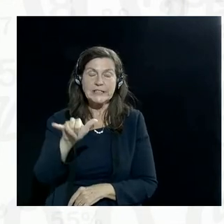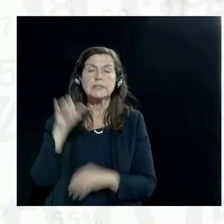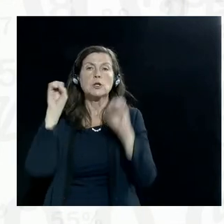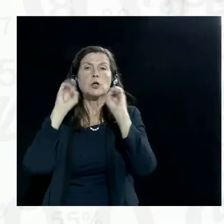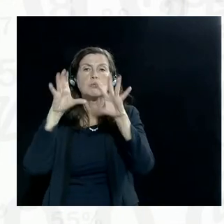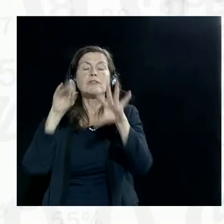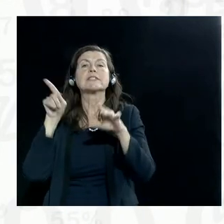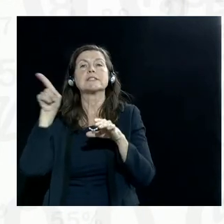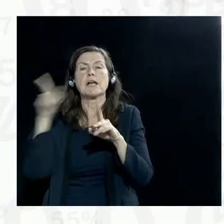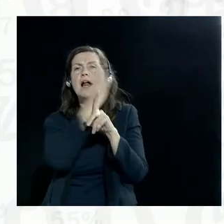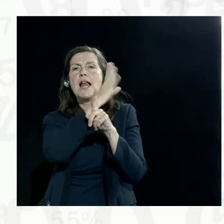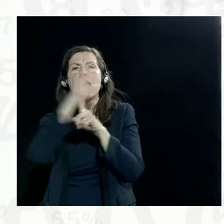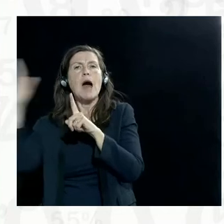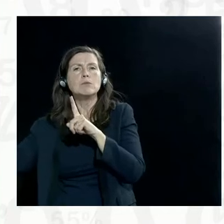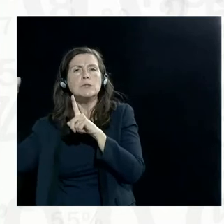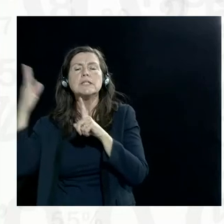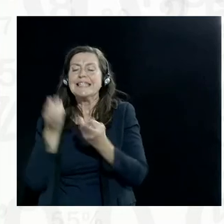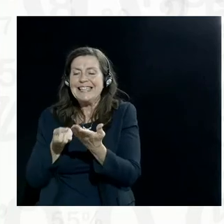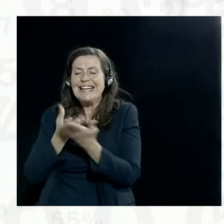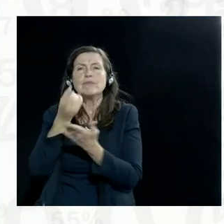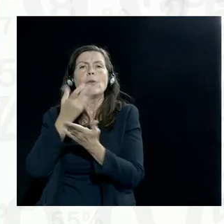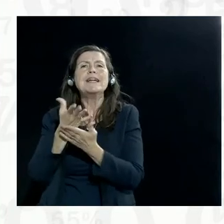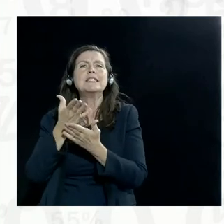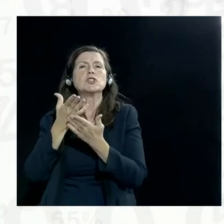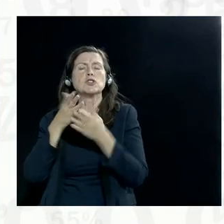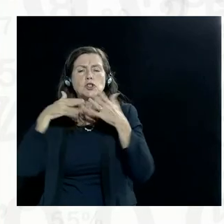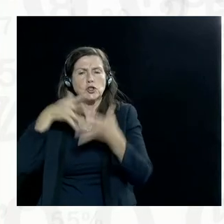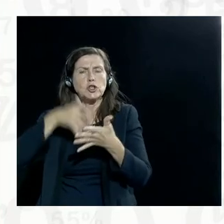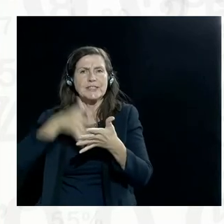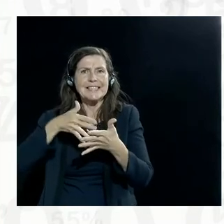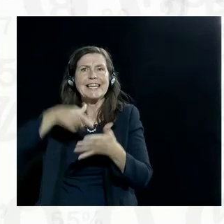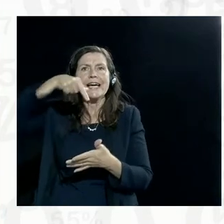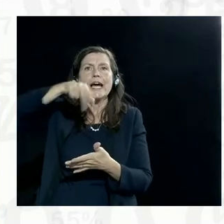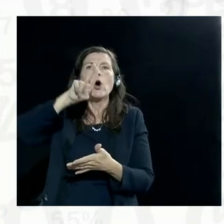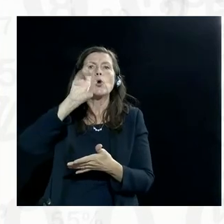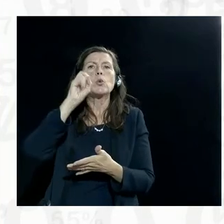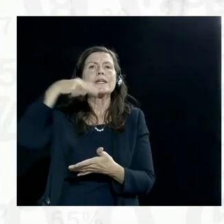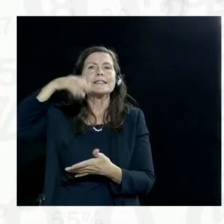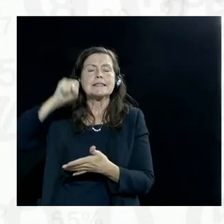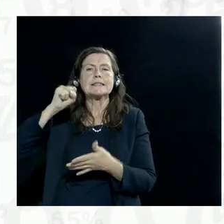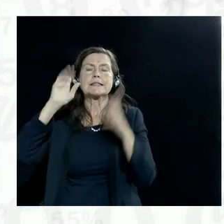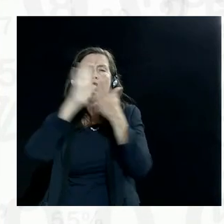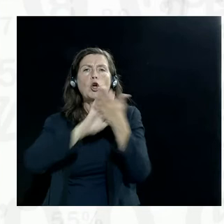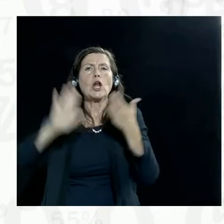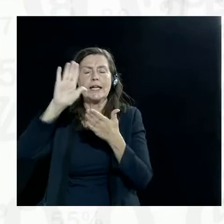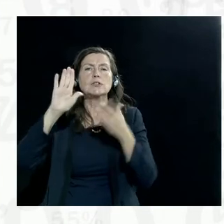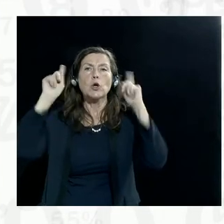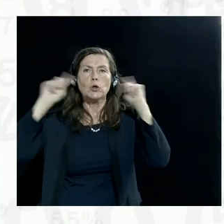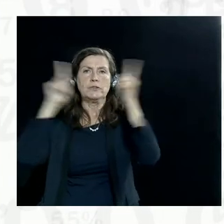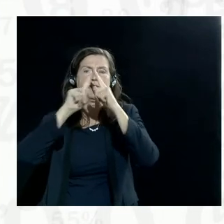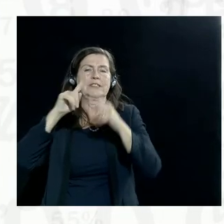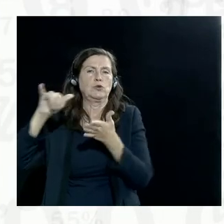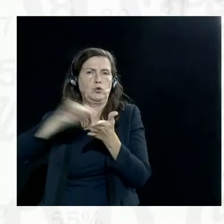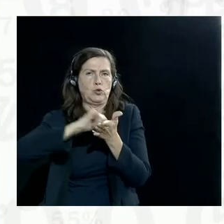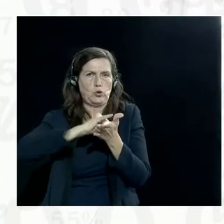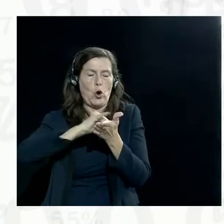Graduate School of Library and Information Studies at Queen's College at City University of New York, where he joins us from. Hello, James.